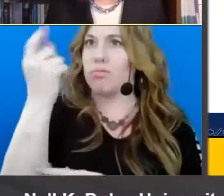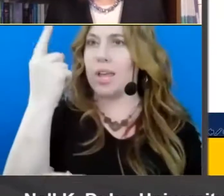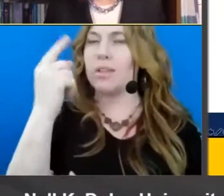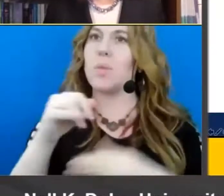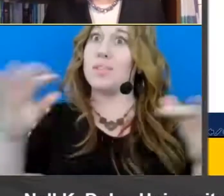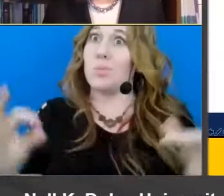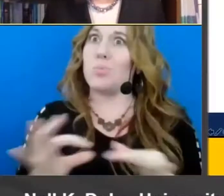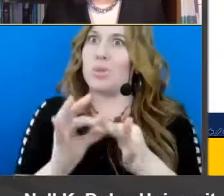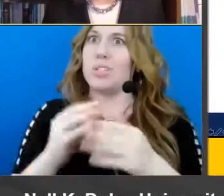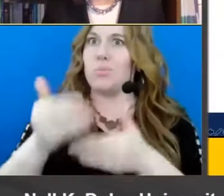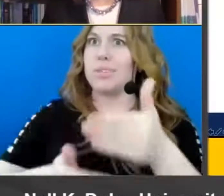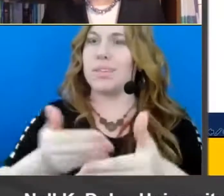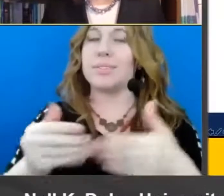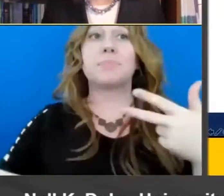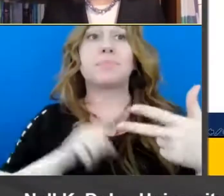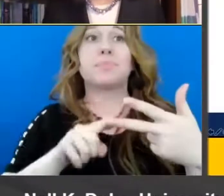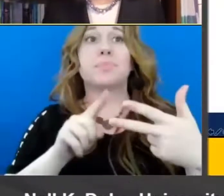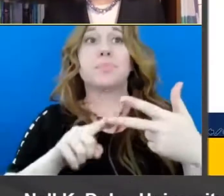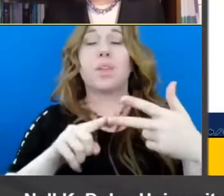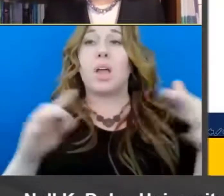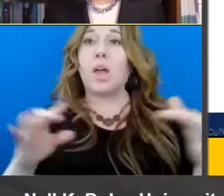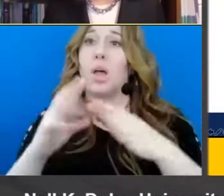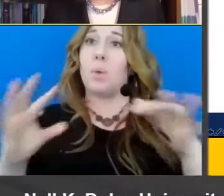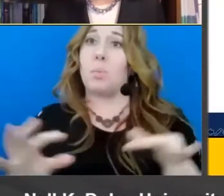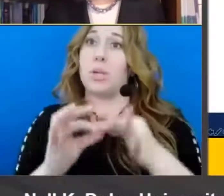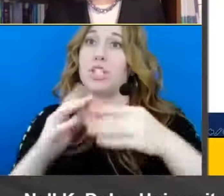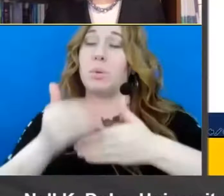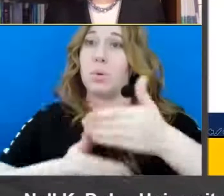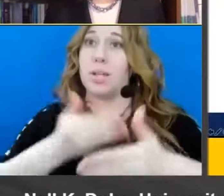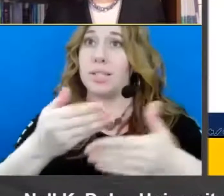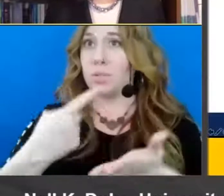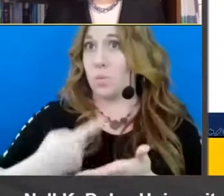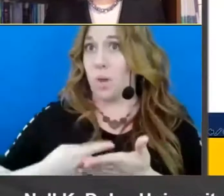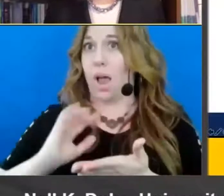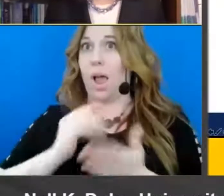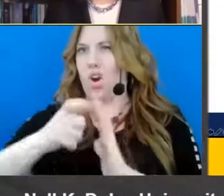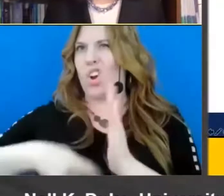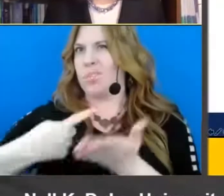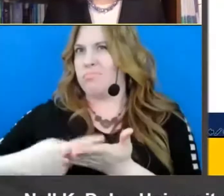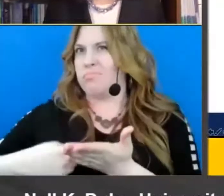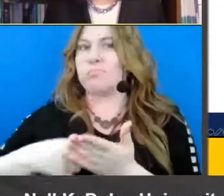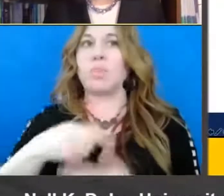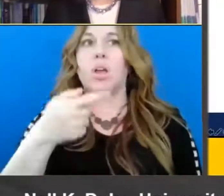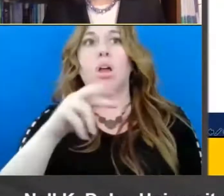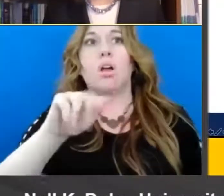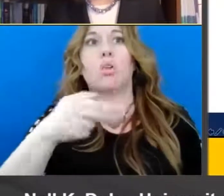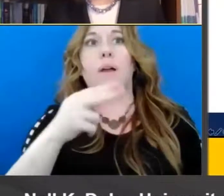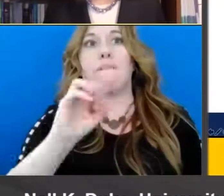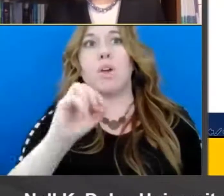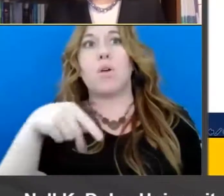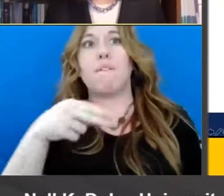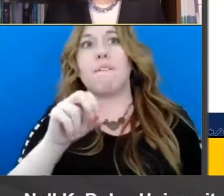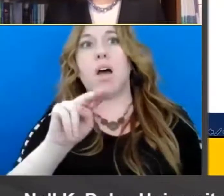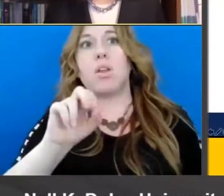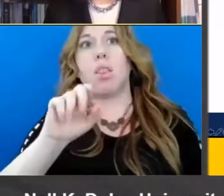and finally there's a bridging process that we um talk about in the article called graphophonological semantic